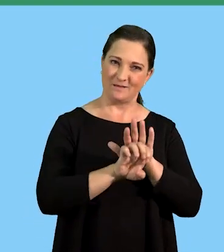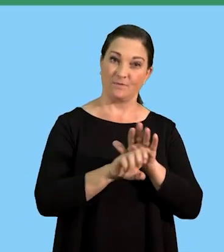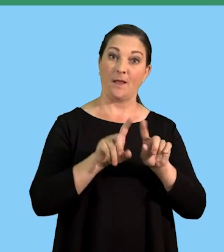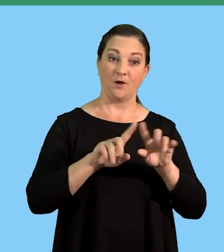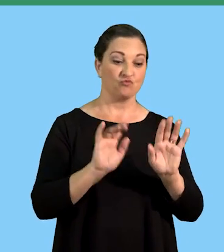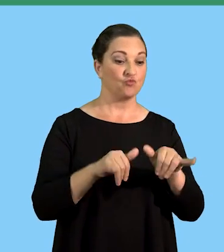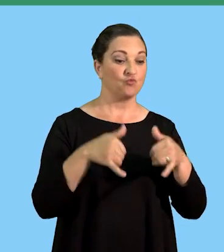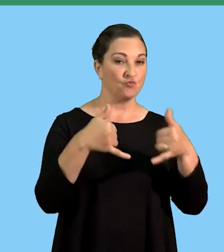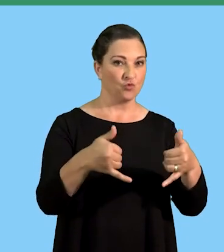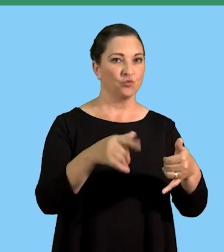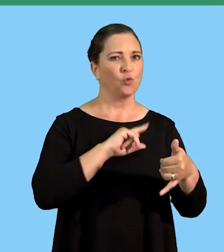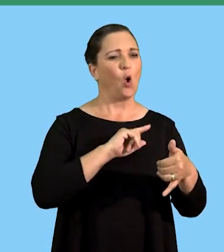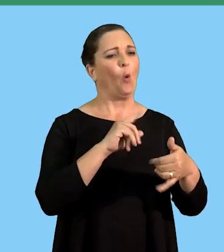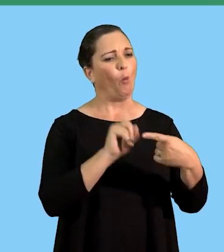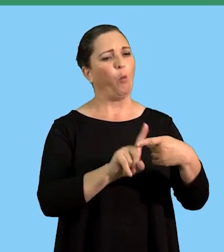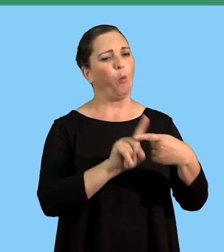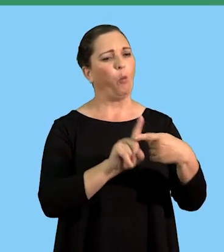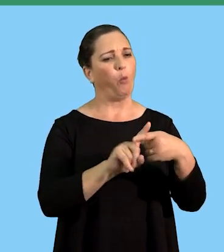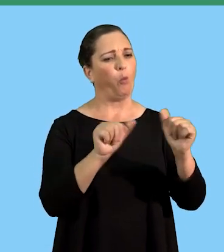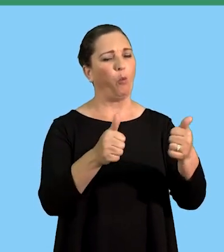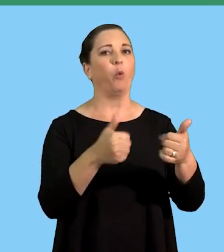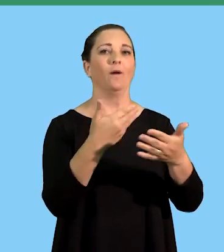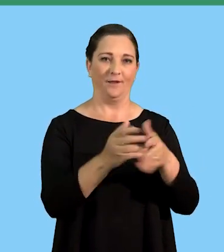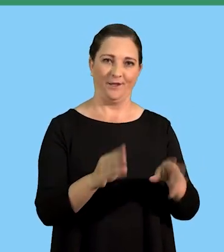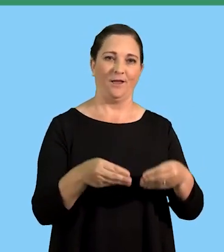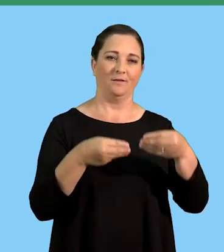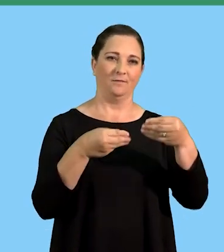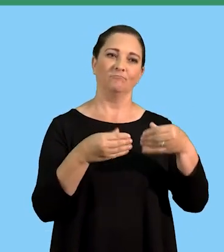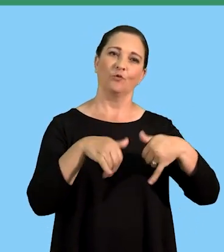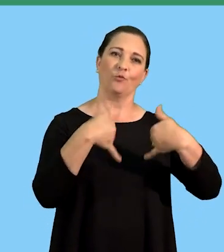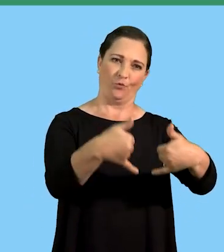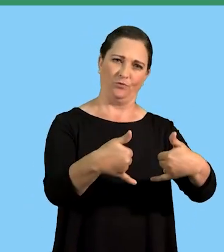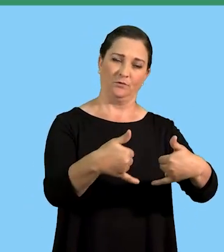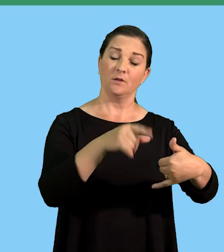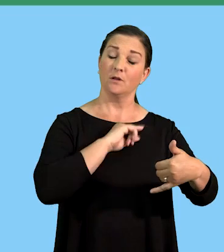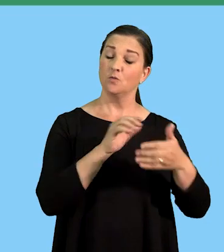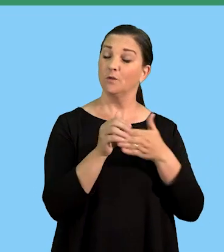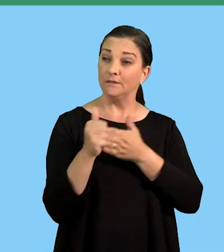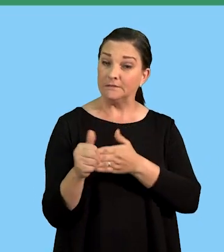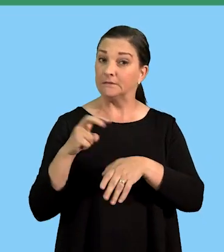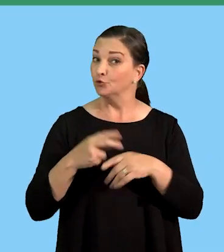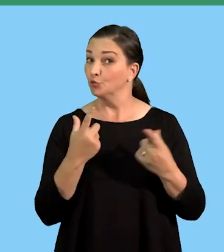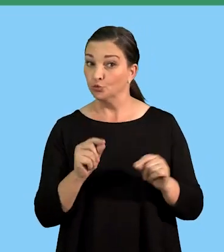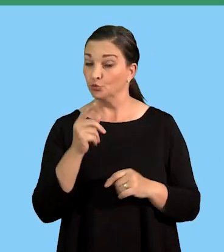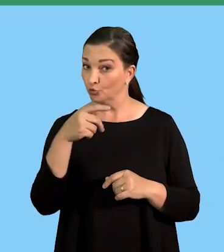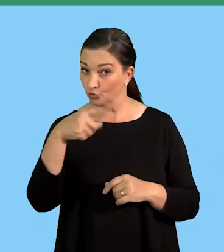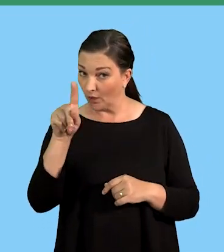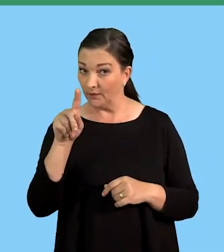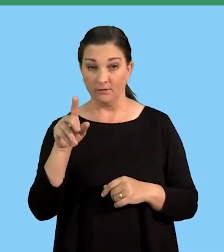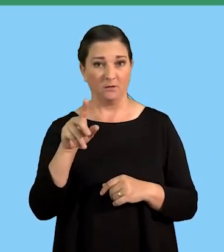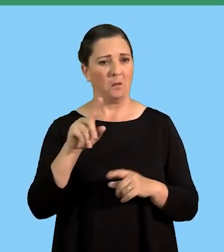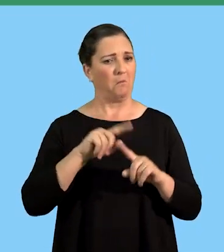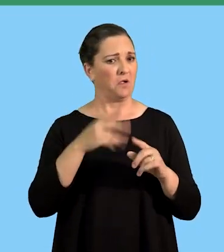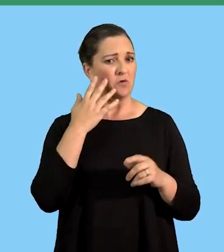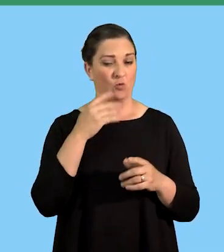positive behavior. So, a leader should lead by example. A leader should do the right things and whatever that the leader